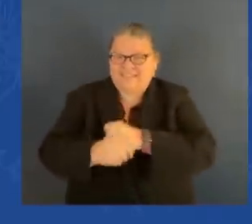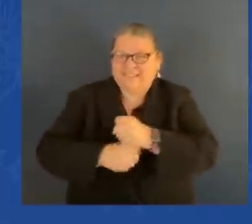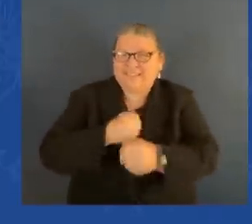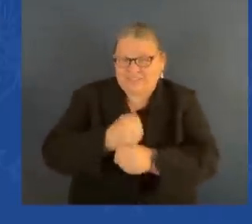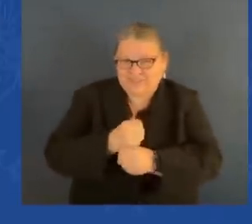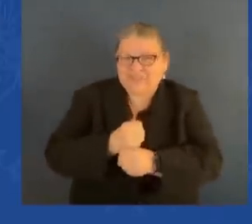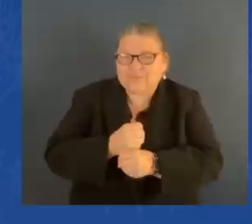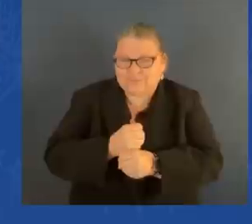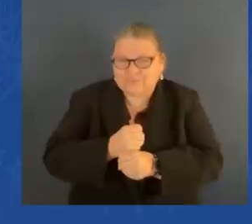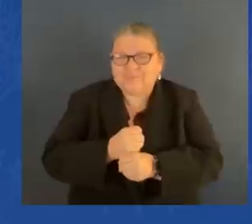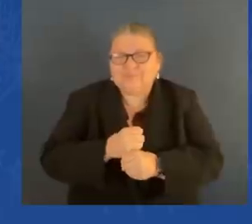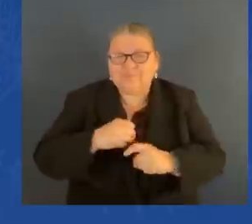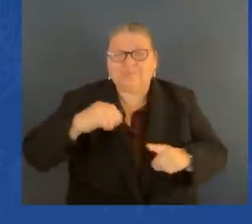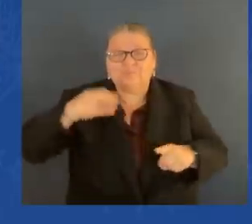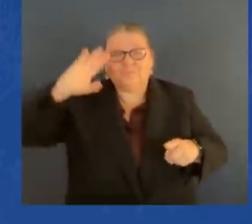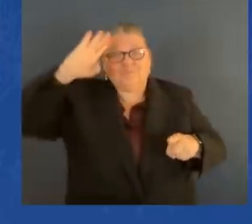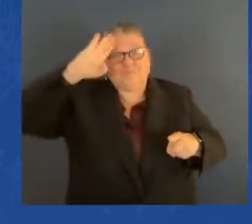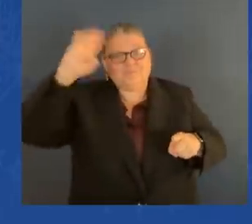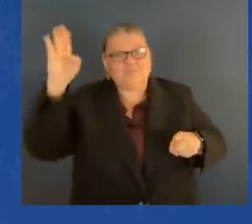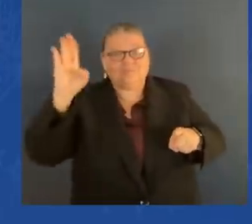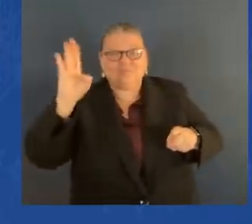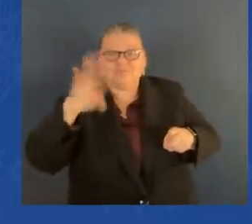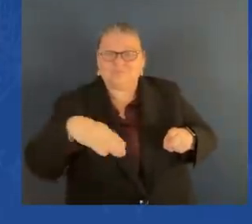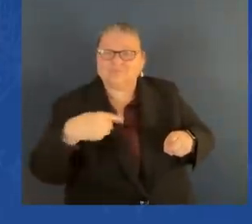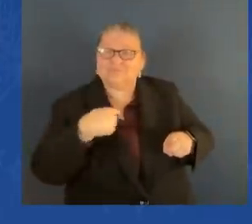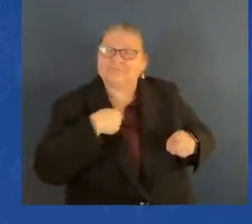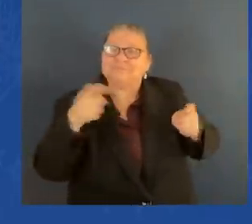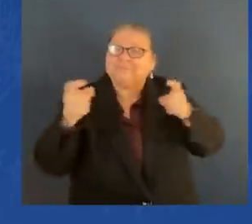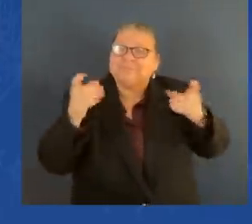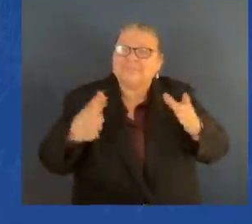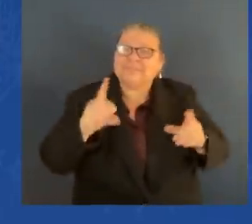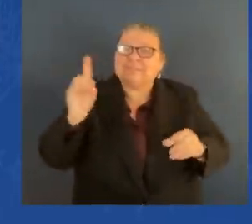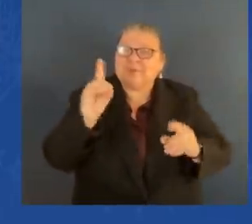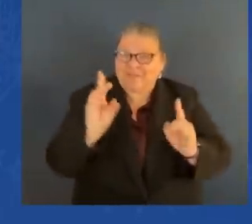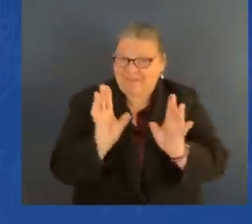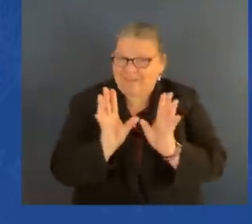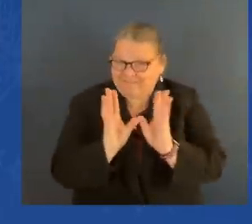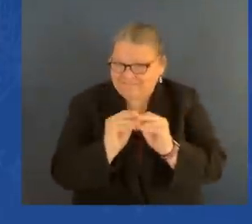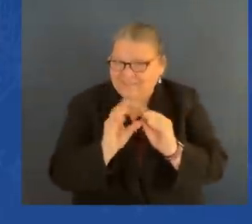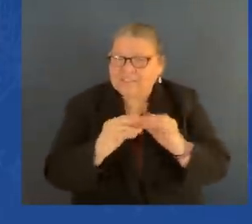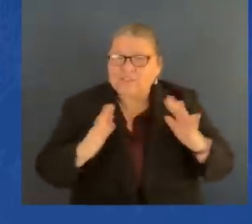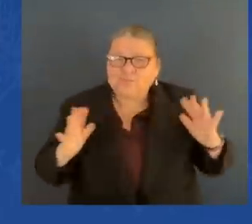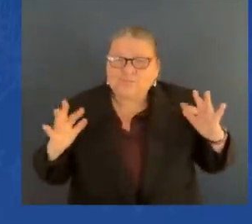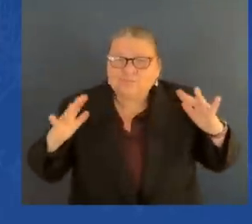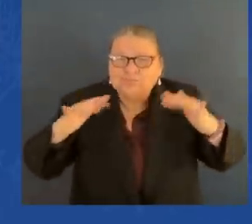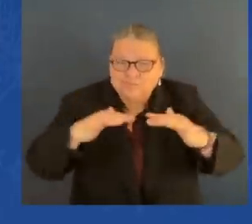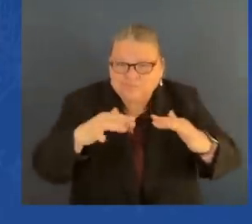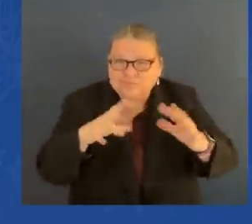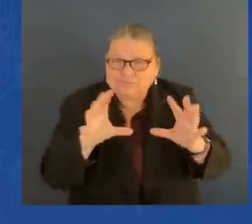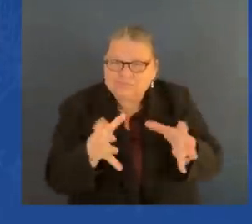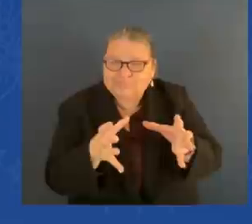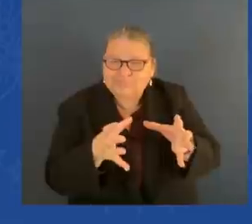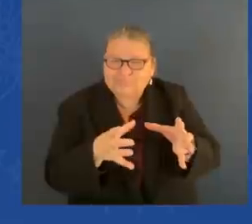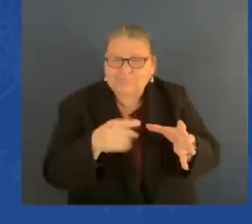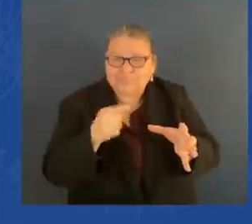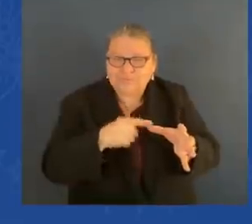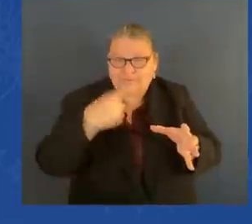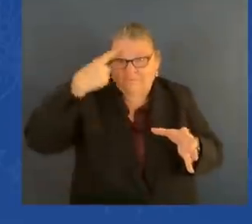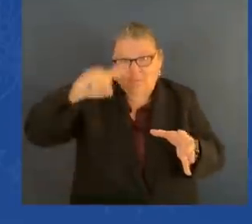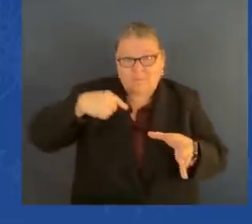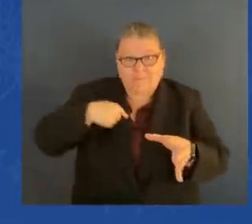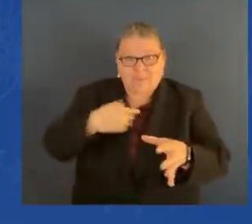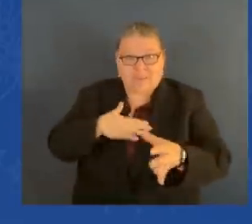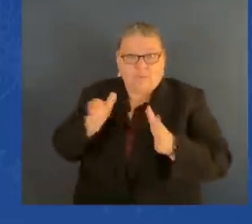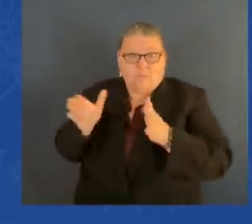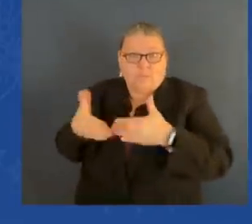in Dover, Delaware. I was at a little motel nearby to go back in chains with the younger people I was with. And I had my own room.